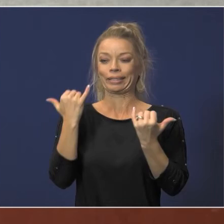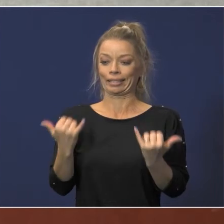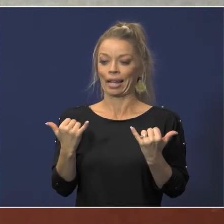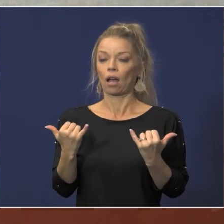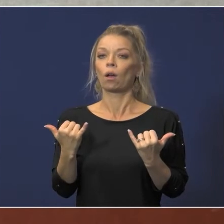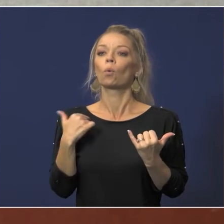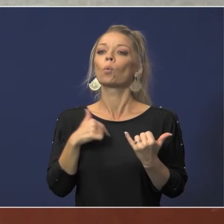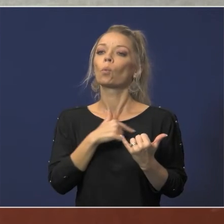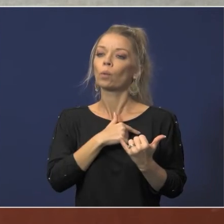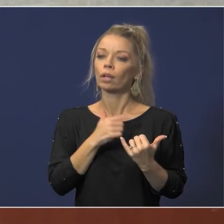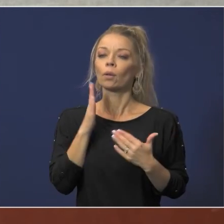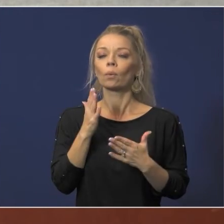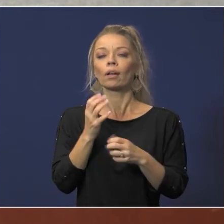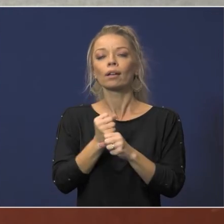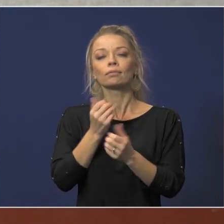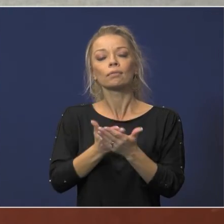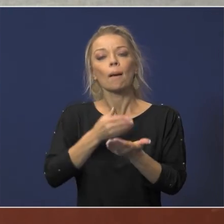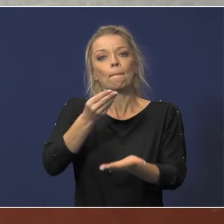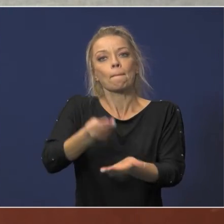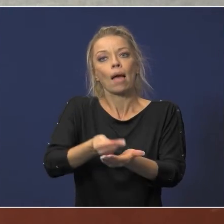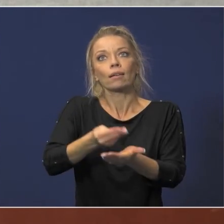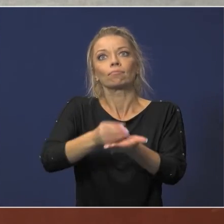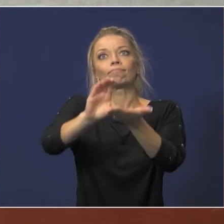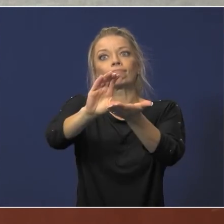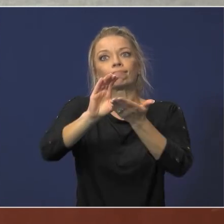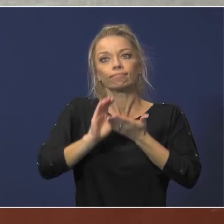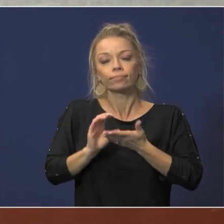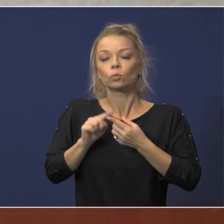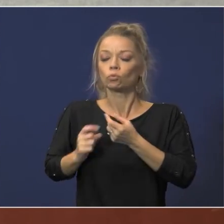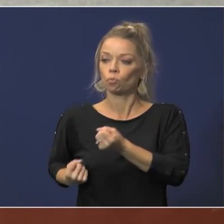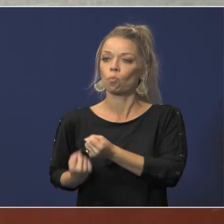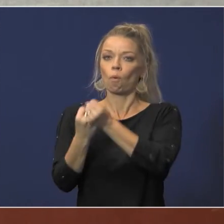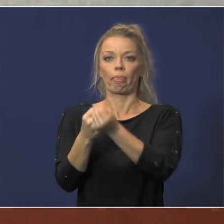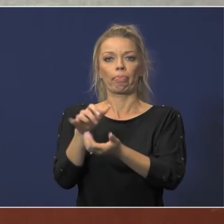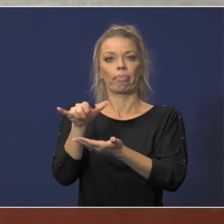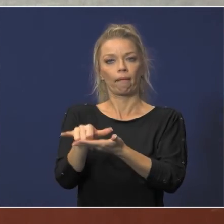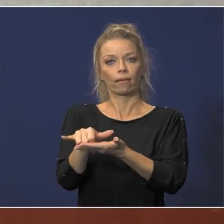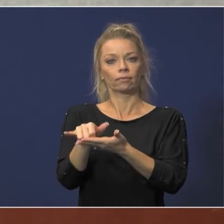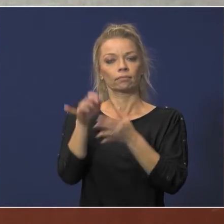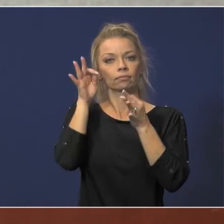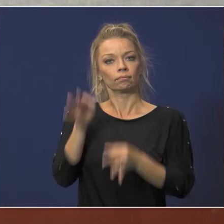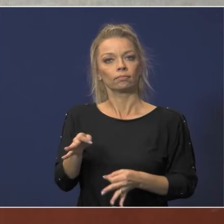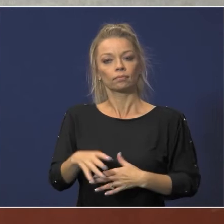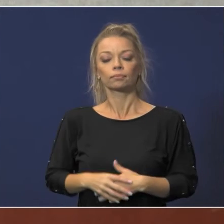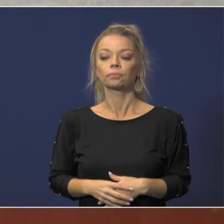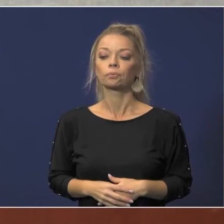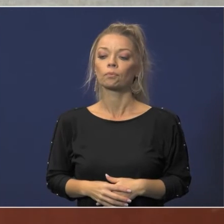state funding to support that um effort um